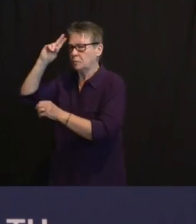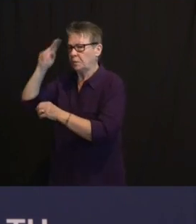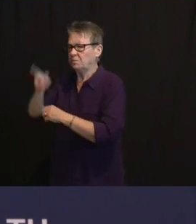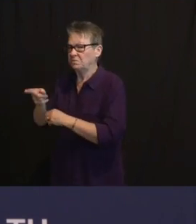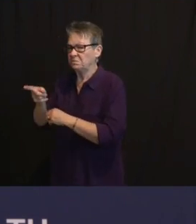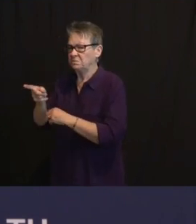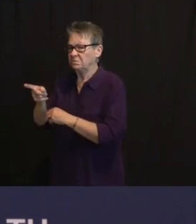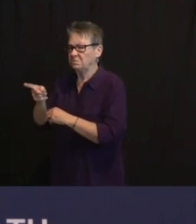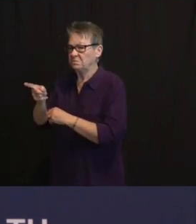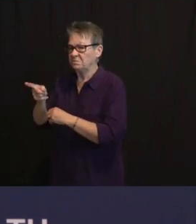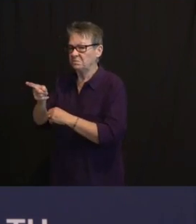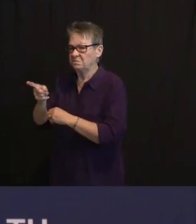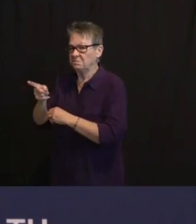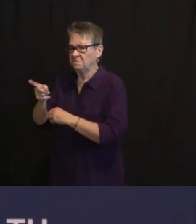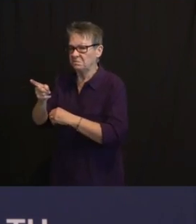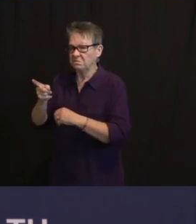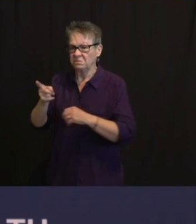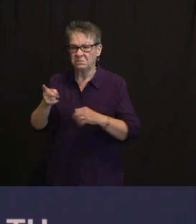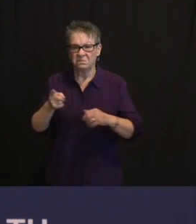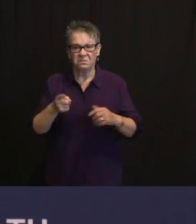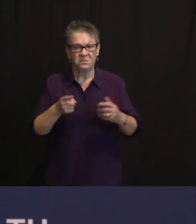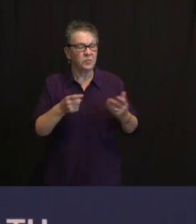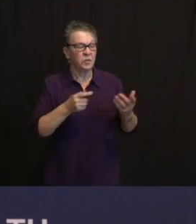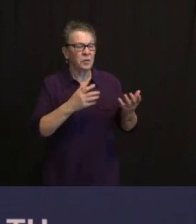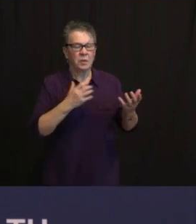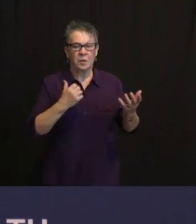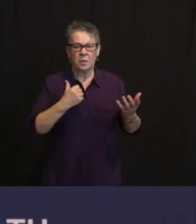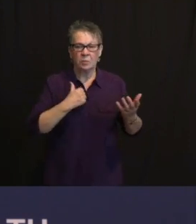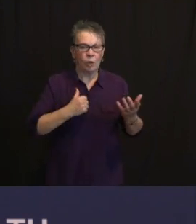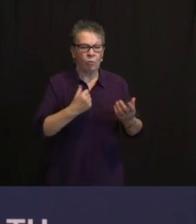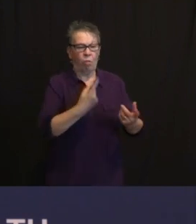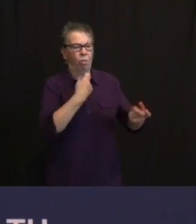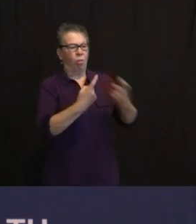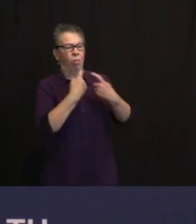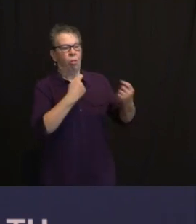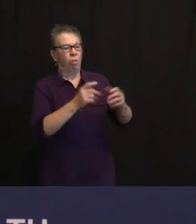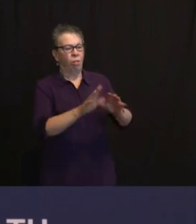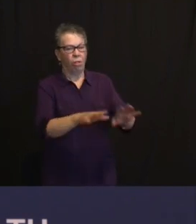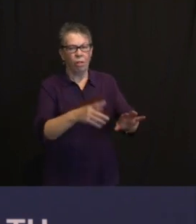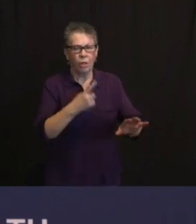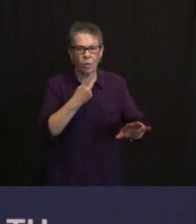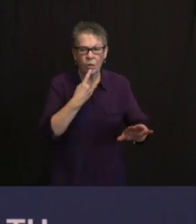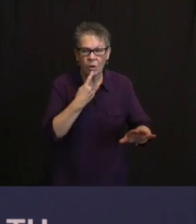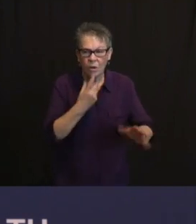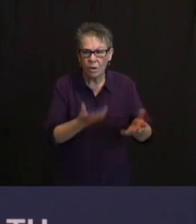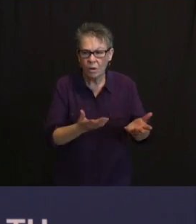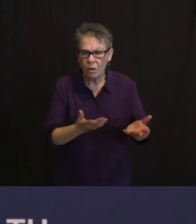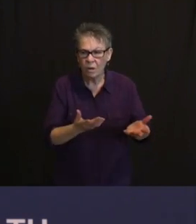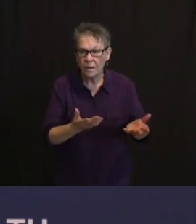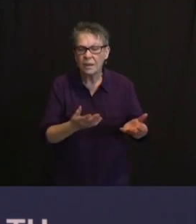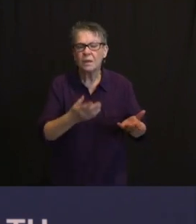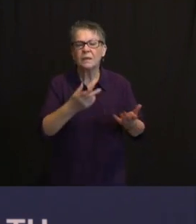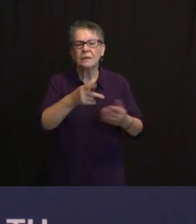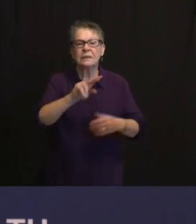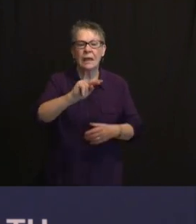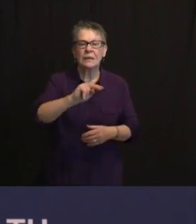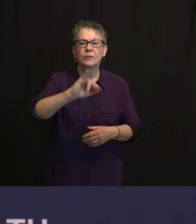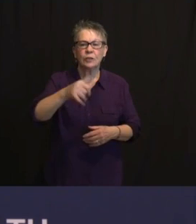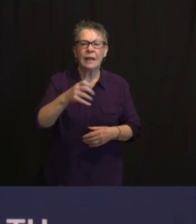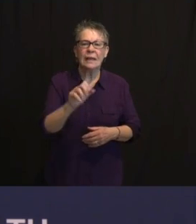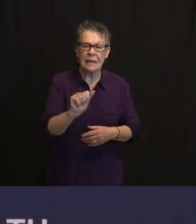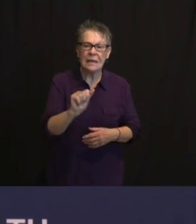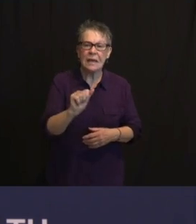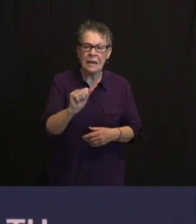ASKED SO MANY, I'VE LOST TRACK HERE. BUT THE ONE ON NJEA AND HIGHER ED, I DID NOT SEE THE STATEMENT, BUT WE WILL GET TO HIGHER ED, AND